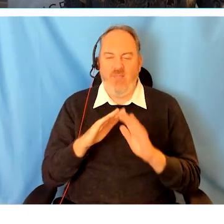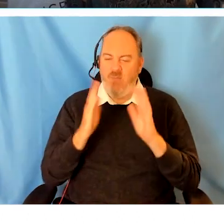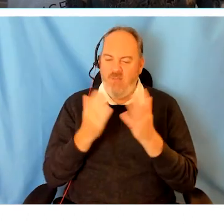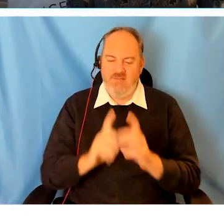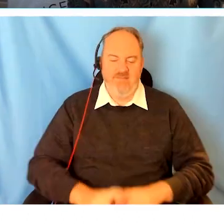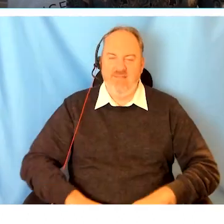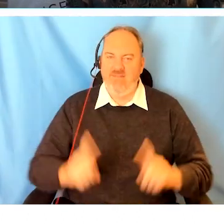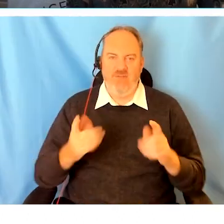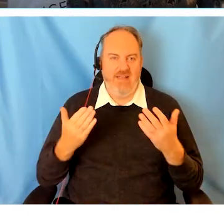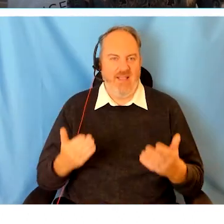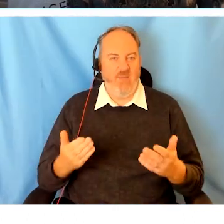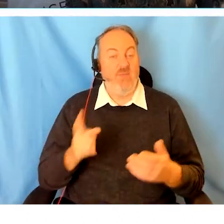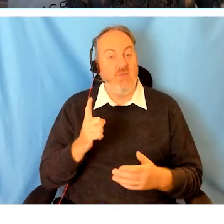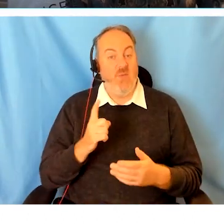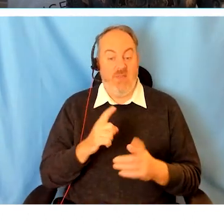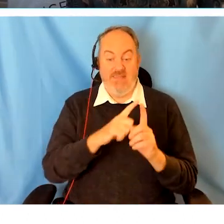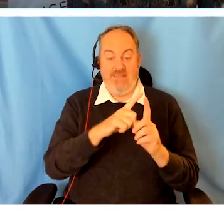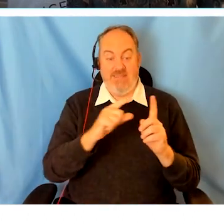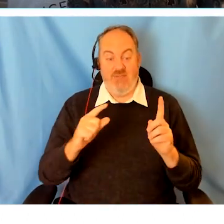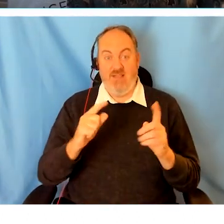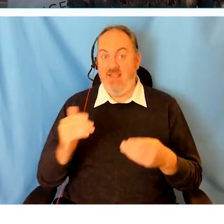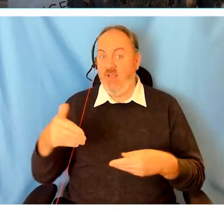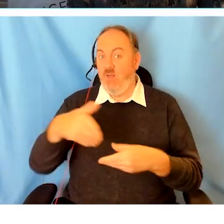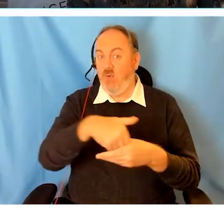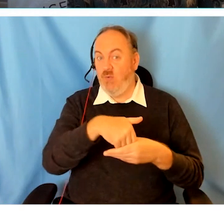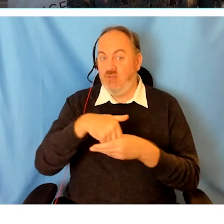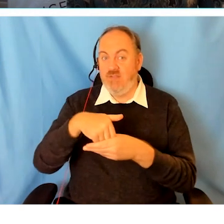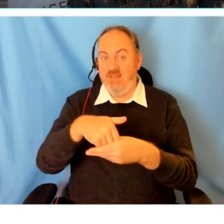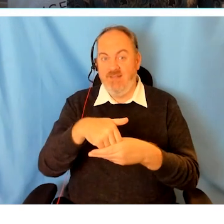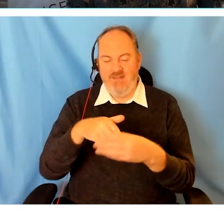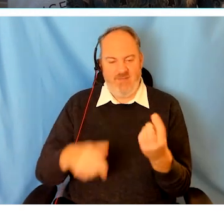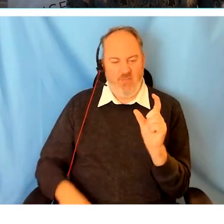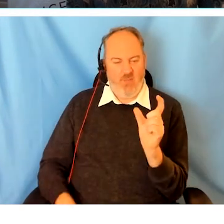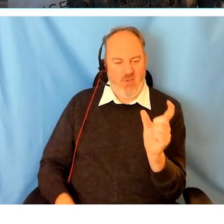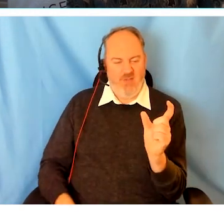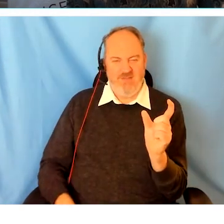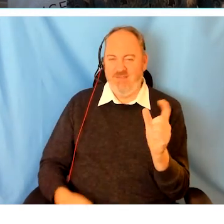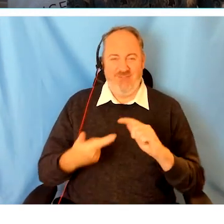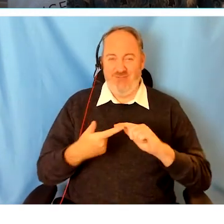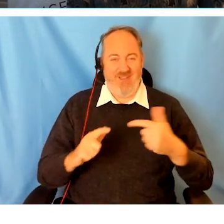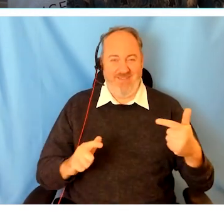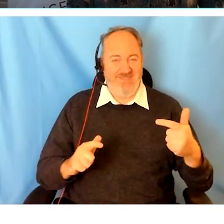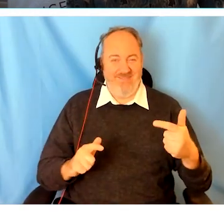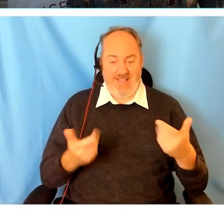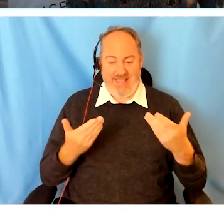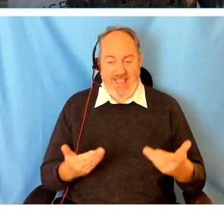And so the definition of digital inclusion can mean one thing today and something different tomorrow.